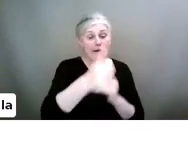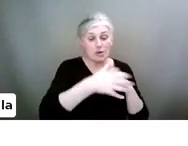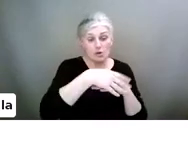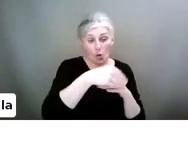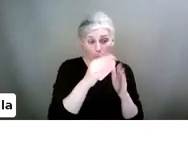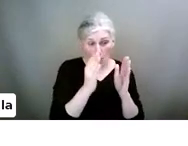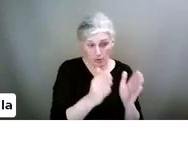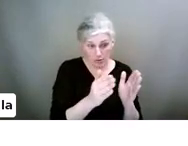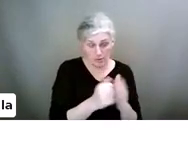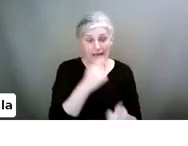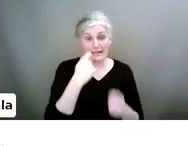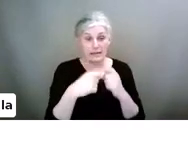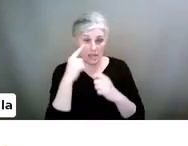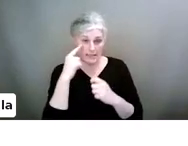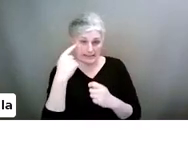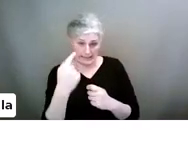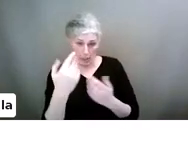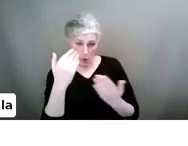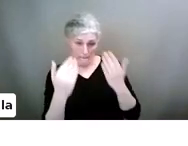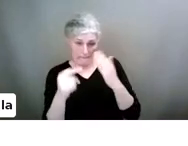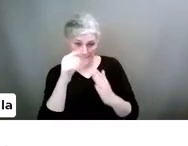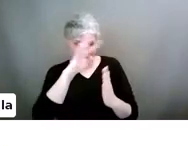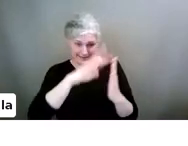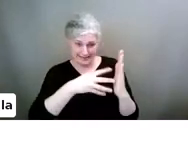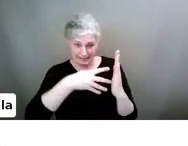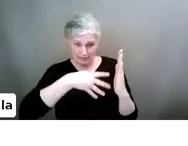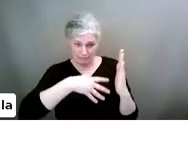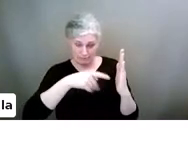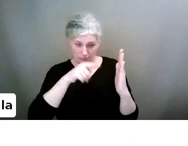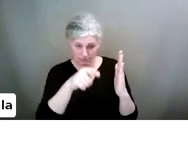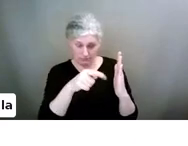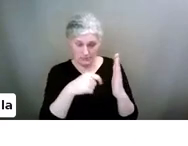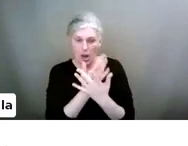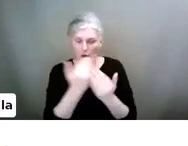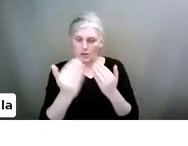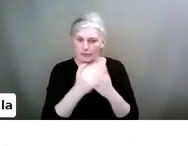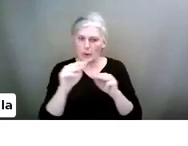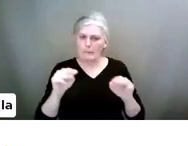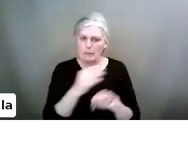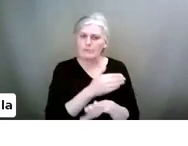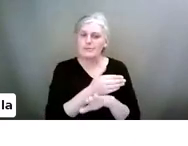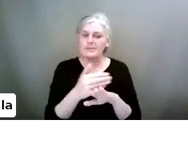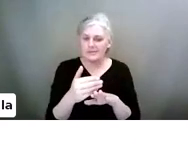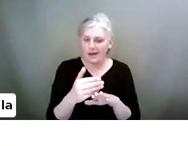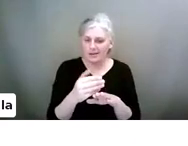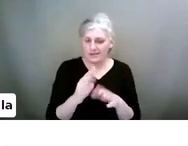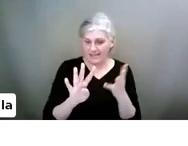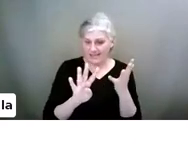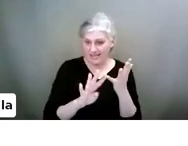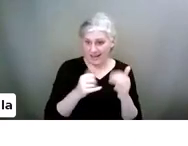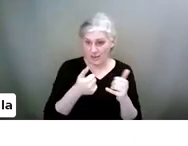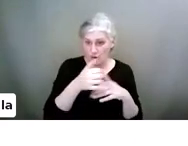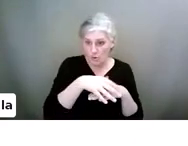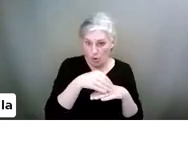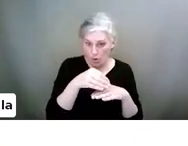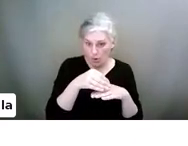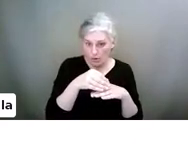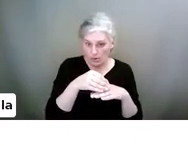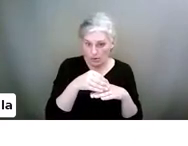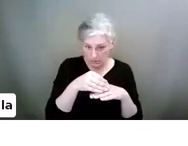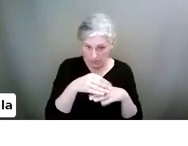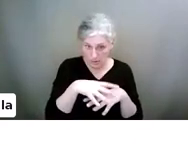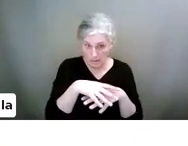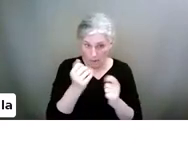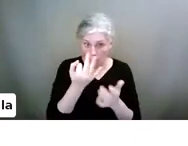you're looking at this, a lot of young people started when they were nine, and the biggest one that they were exposed, introduced